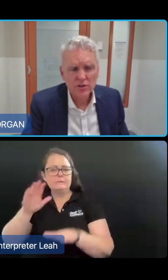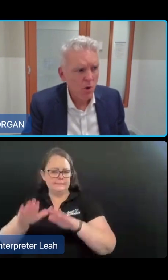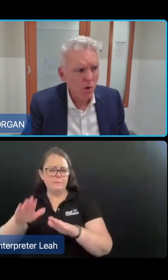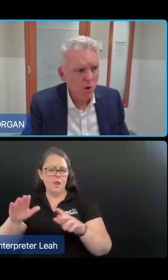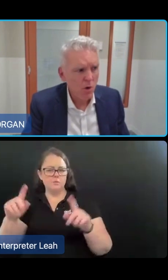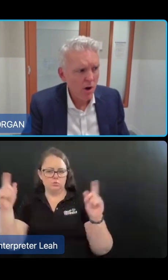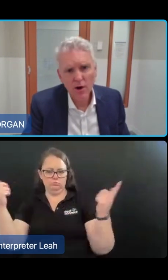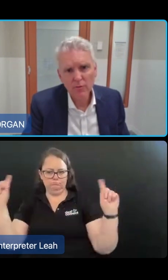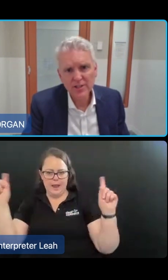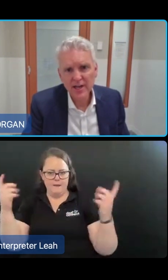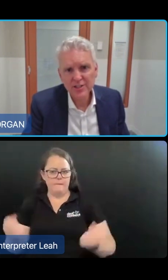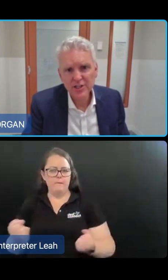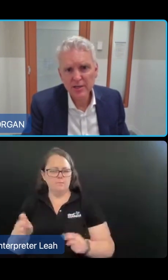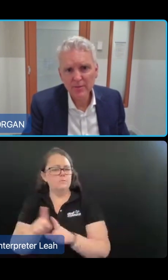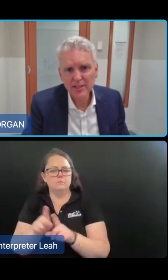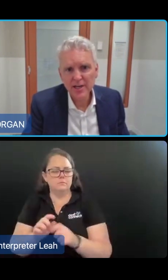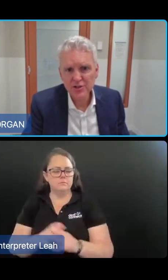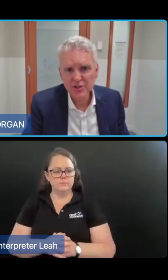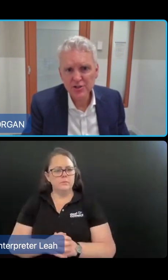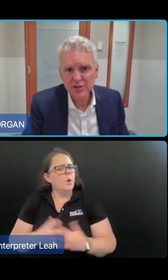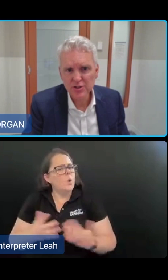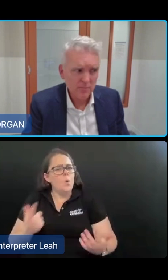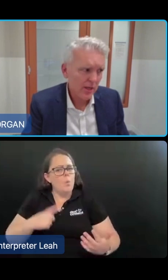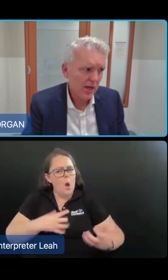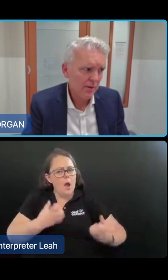So why are we staging the implementation?